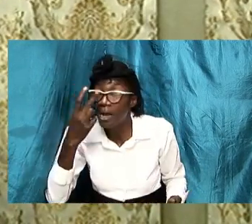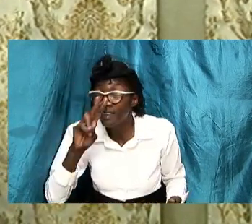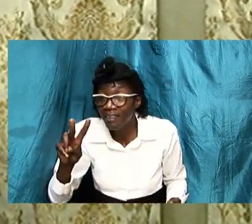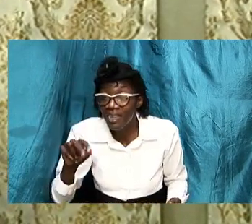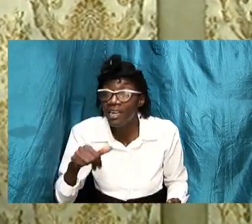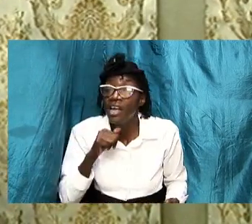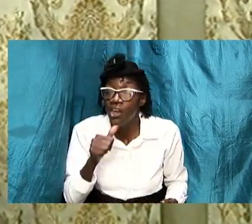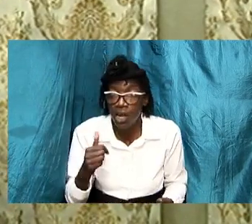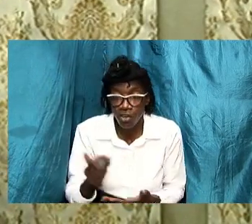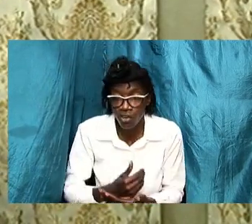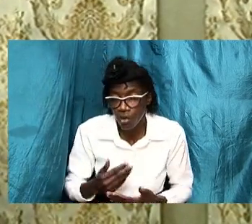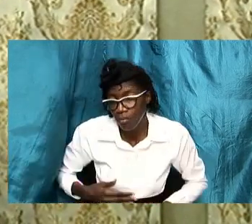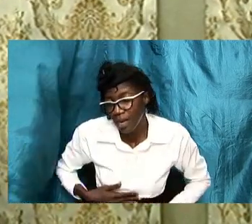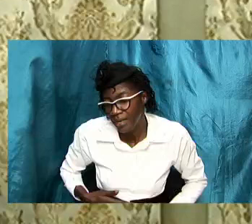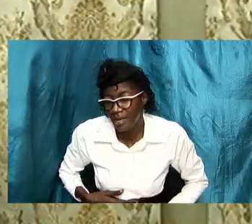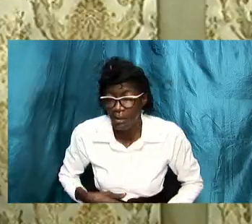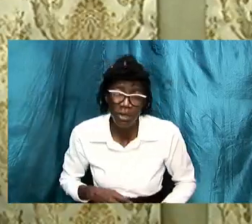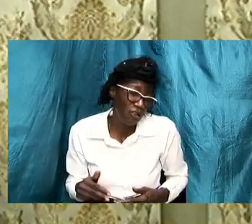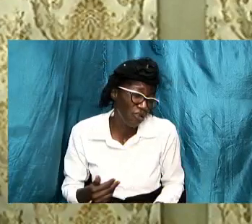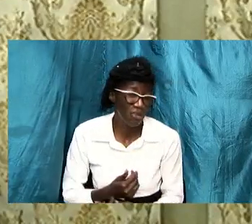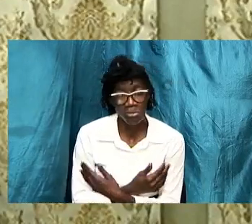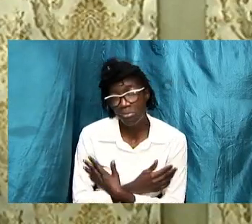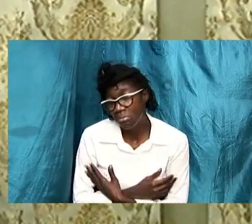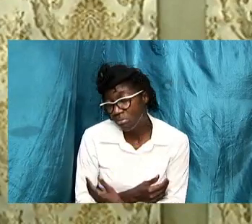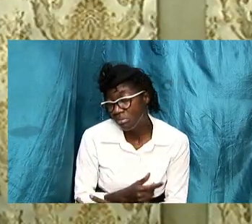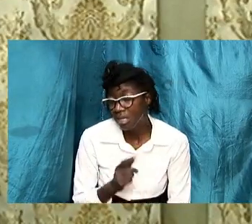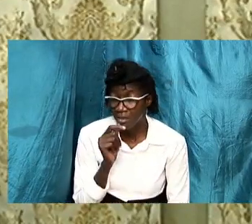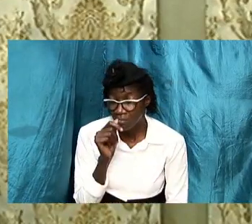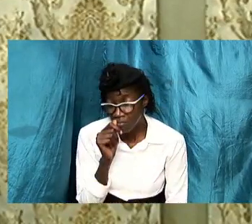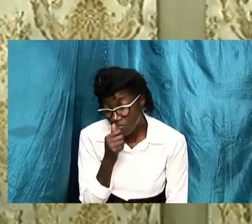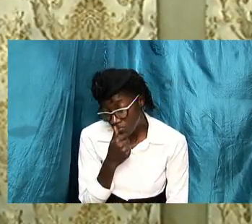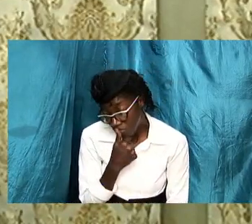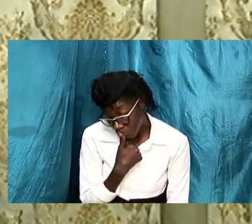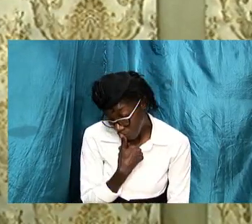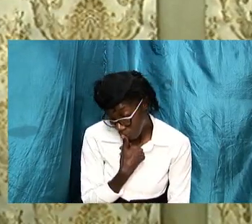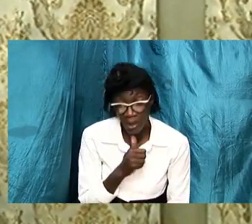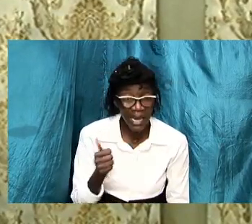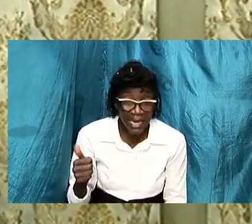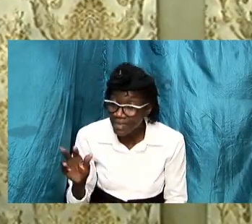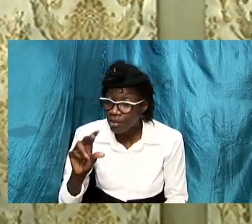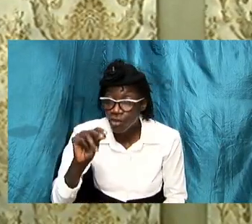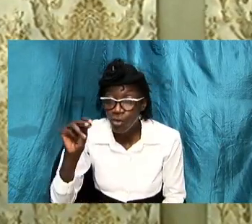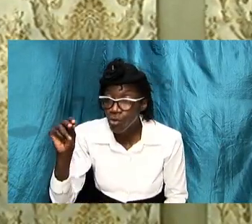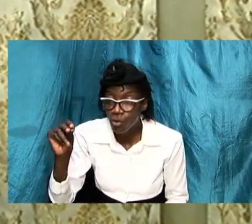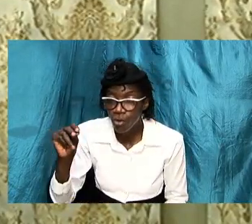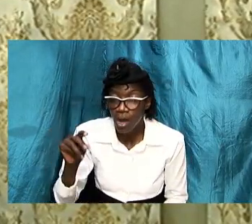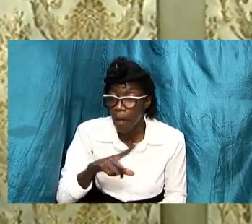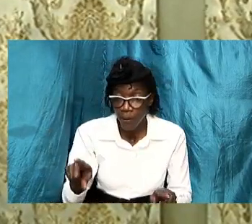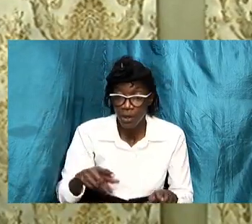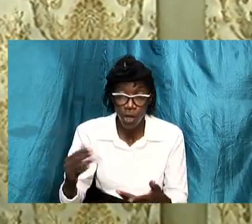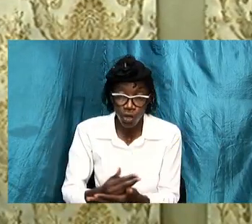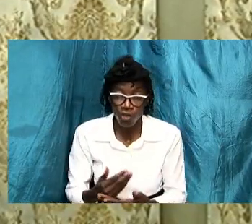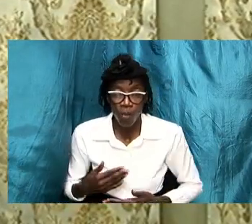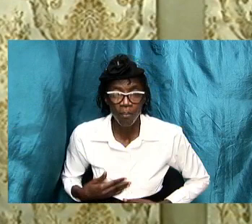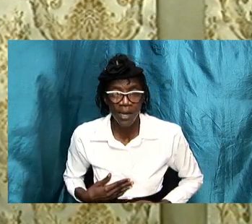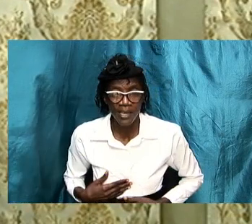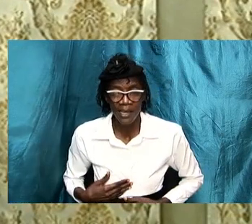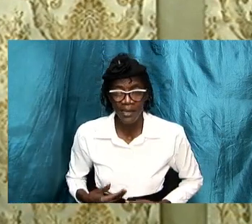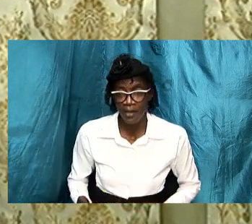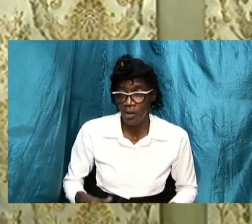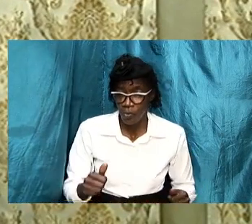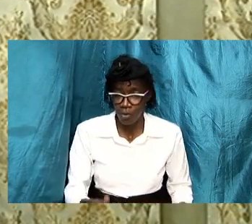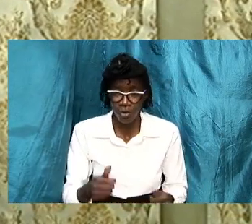who is passive and just sit down there waiting for instructions from her husband this is somebody who is active and is a go-getter